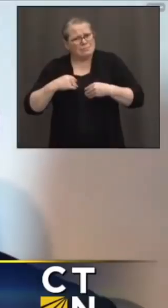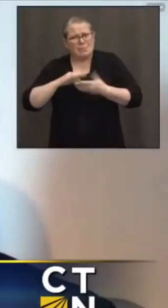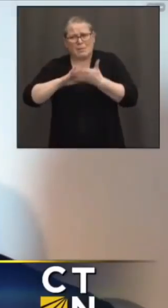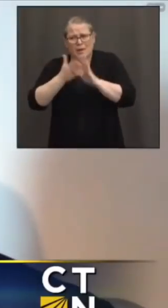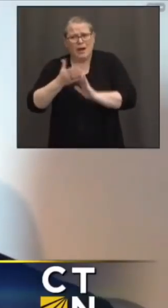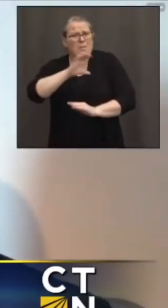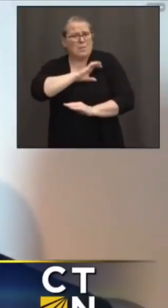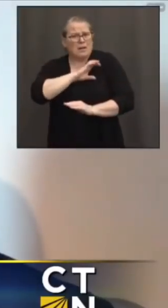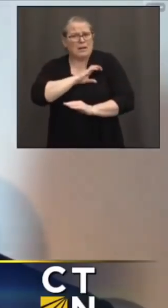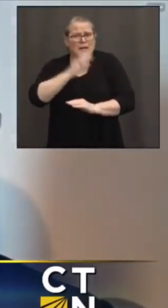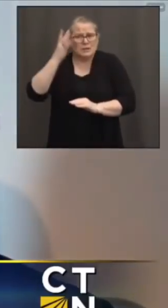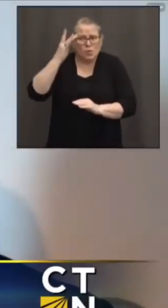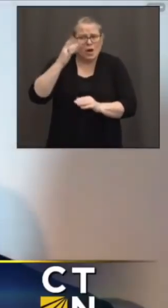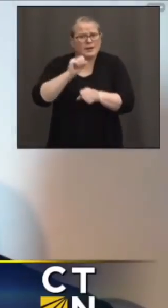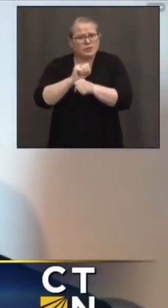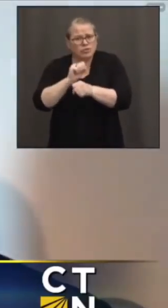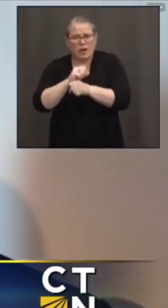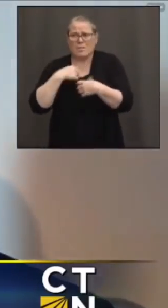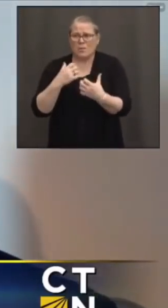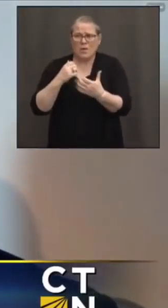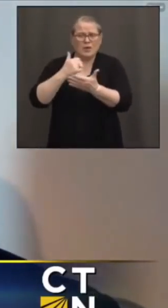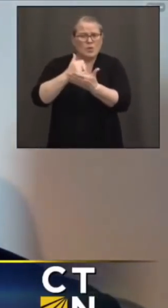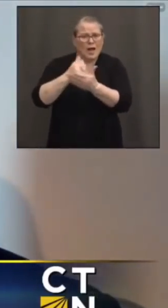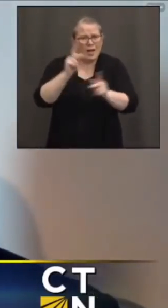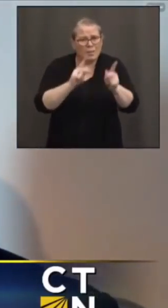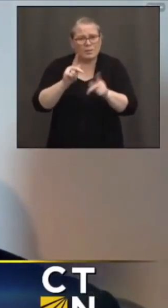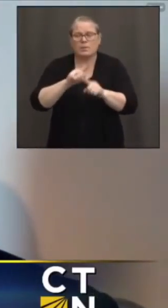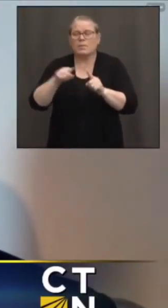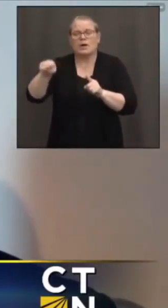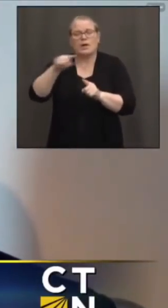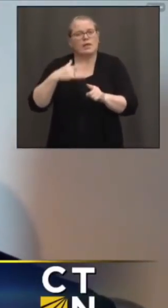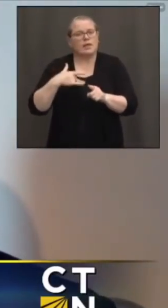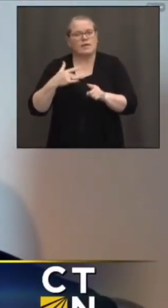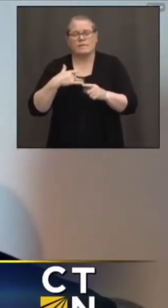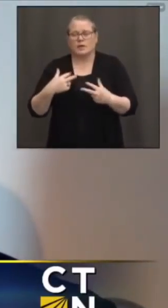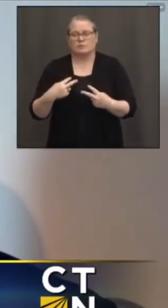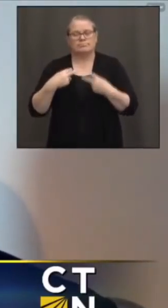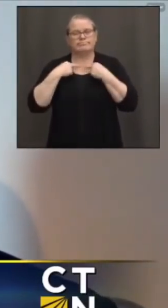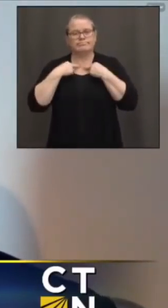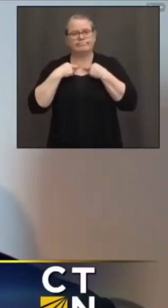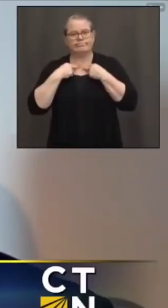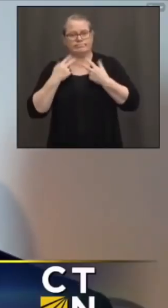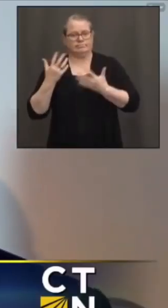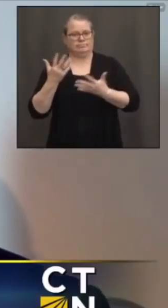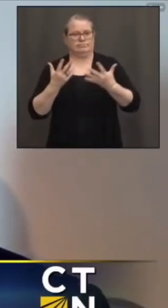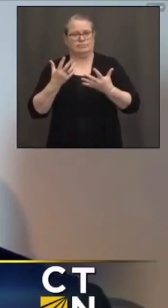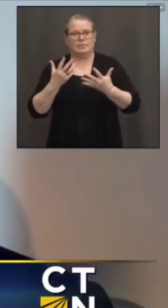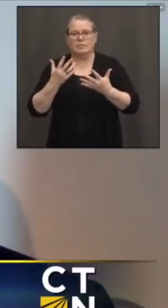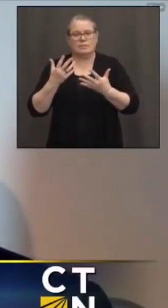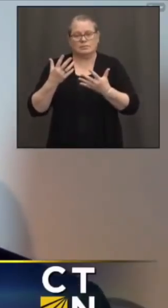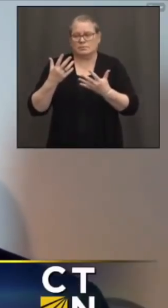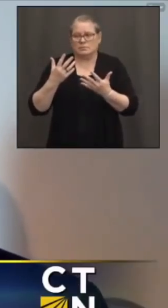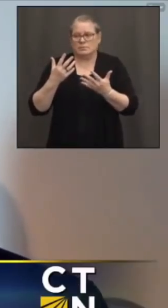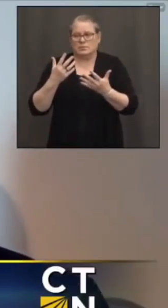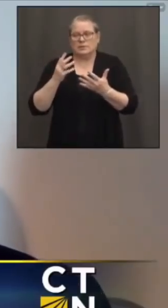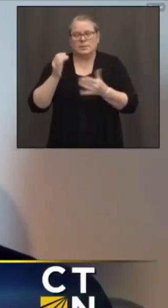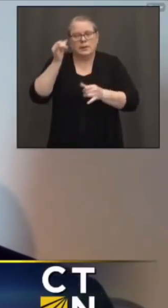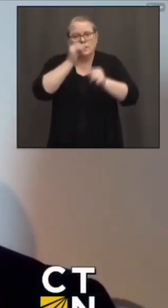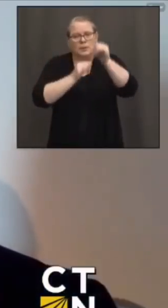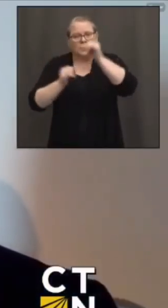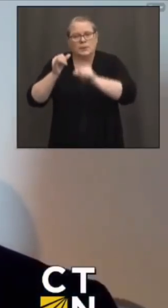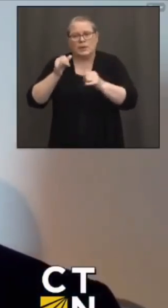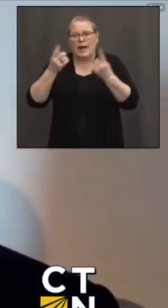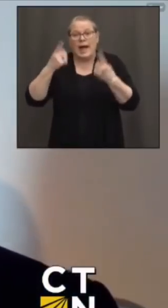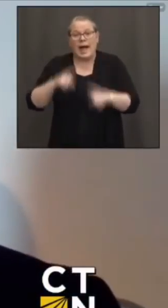And they feel like they're feeling like their hands are tied. It's just been such a crazy time to go from eight